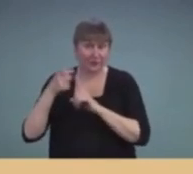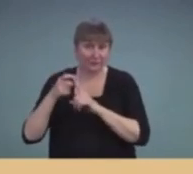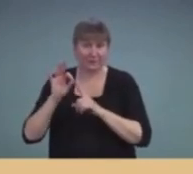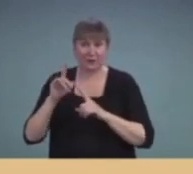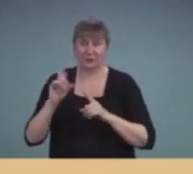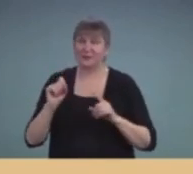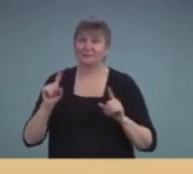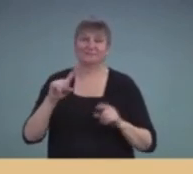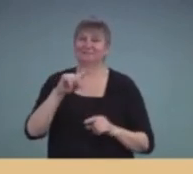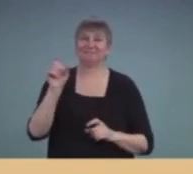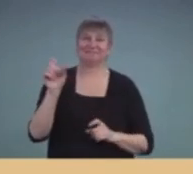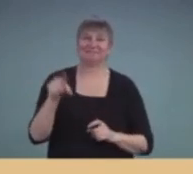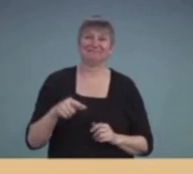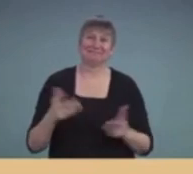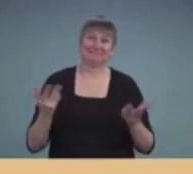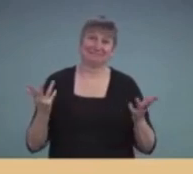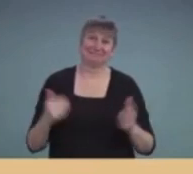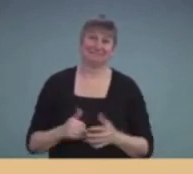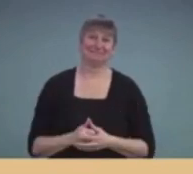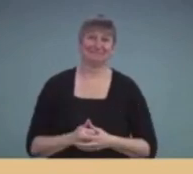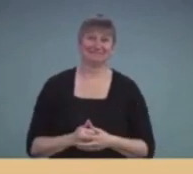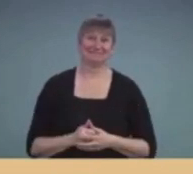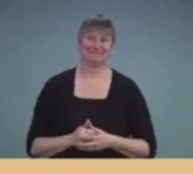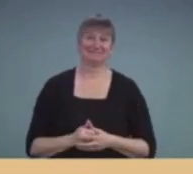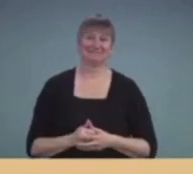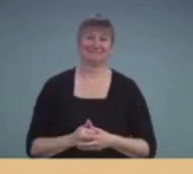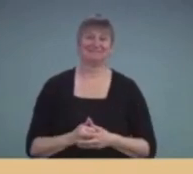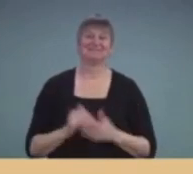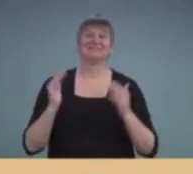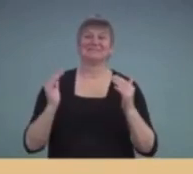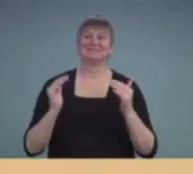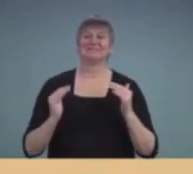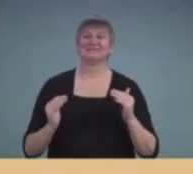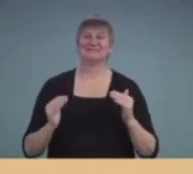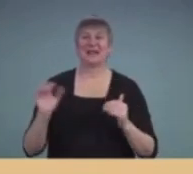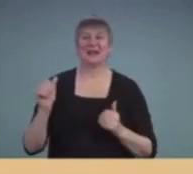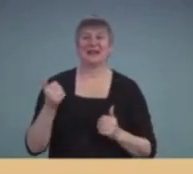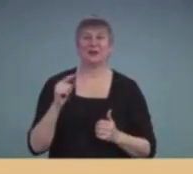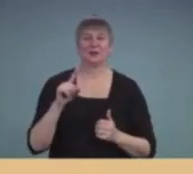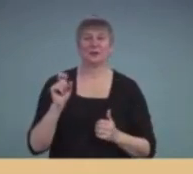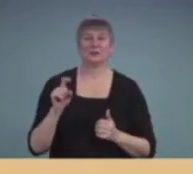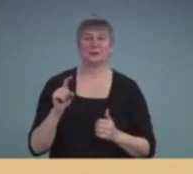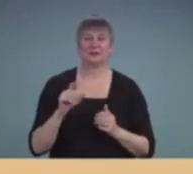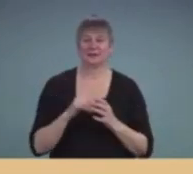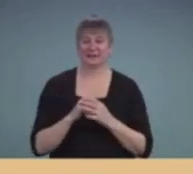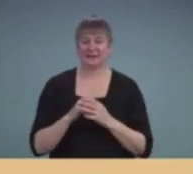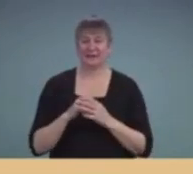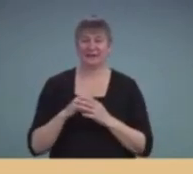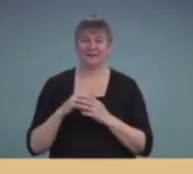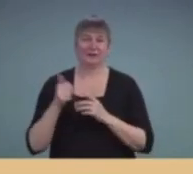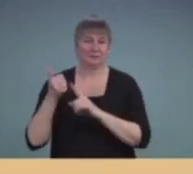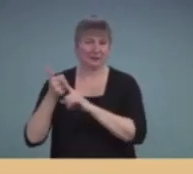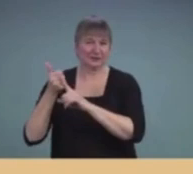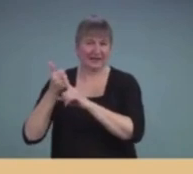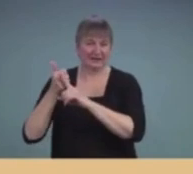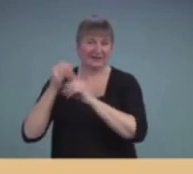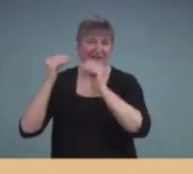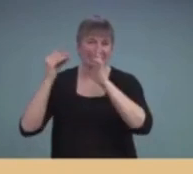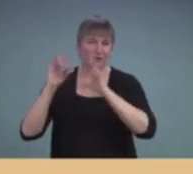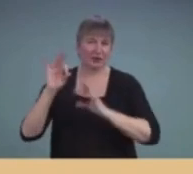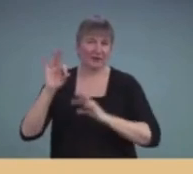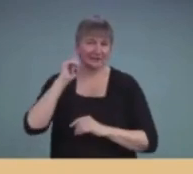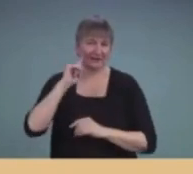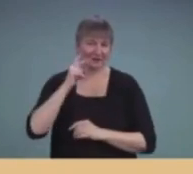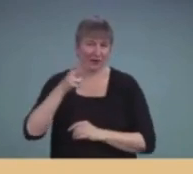I don't know if I answered your question very well. Another question. And this is from a teacher of the deaf and hard of hearing.